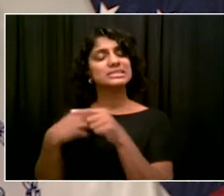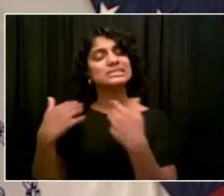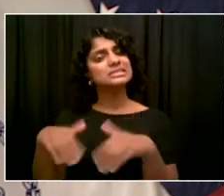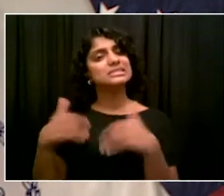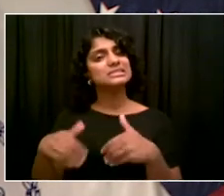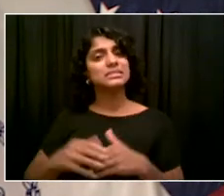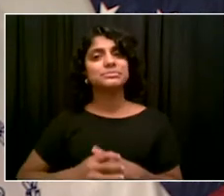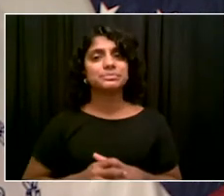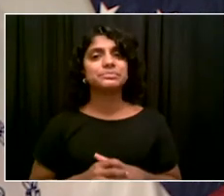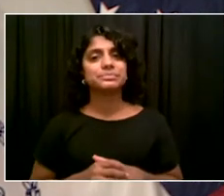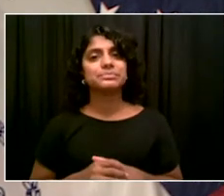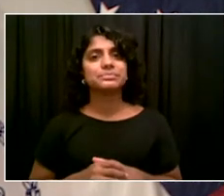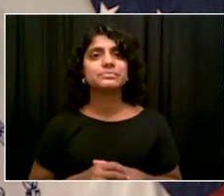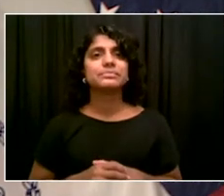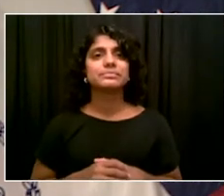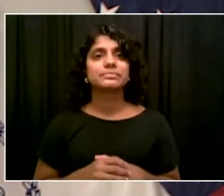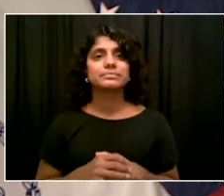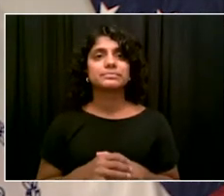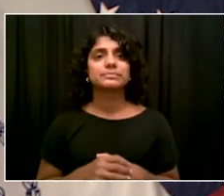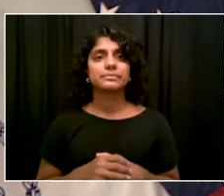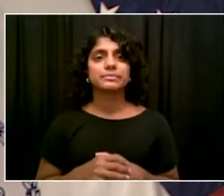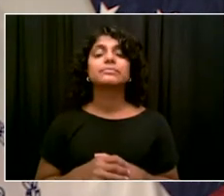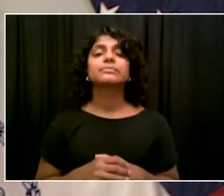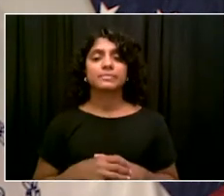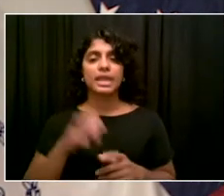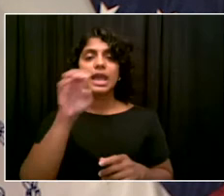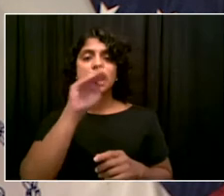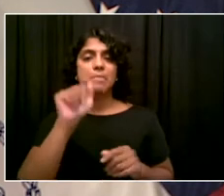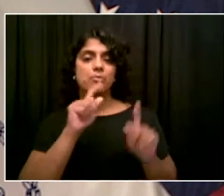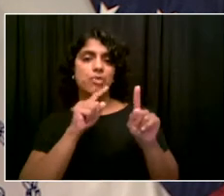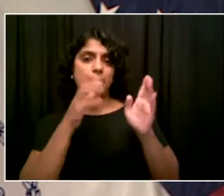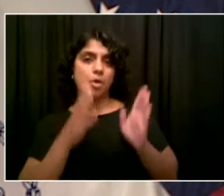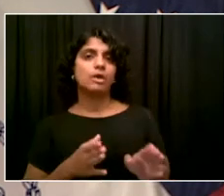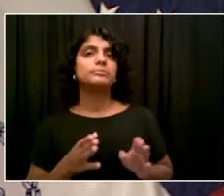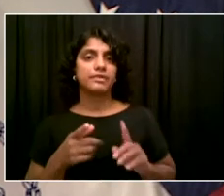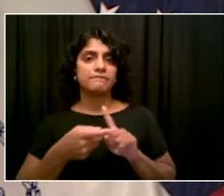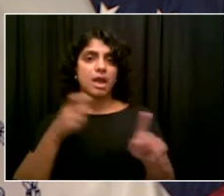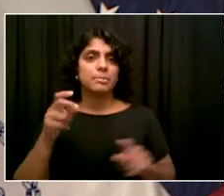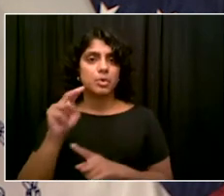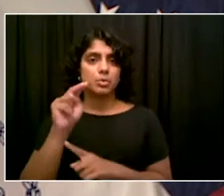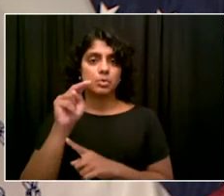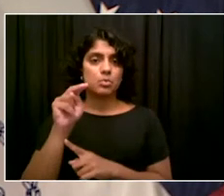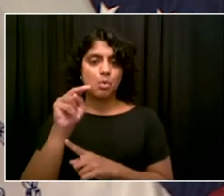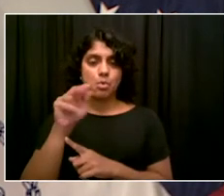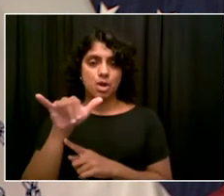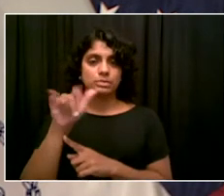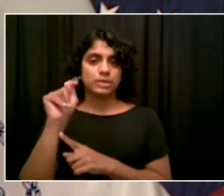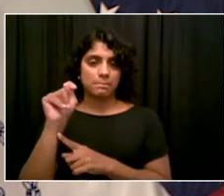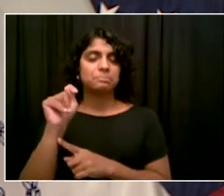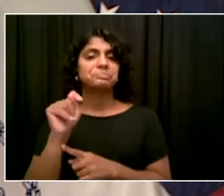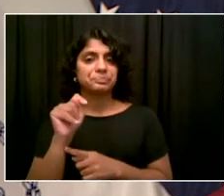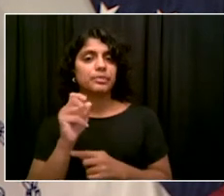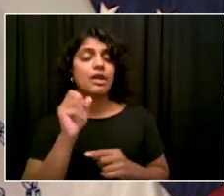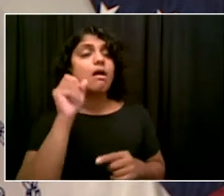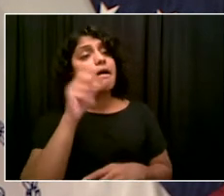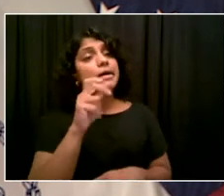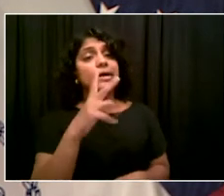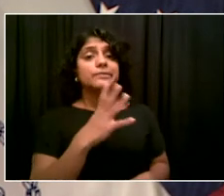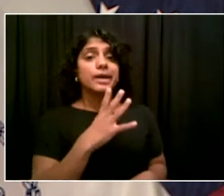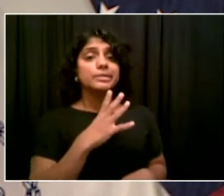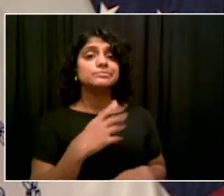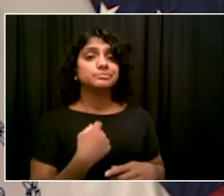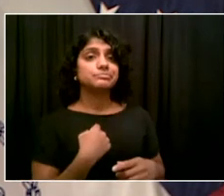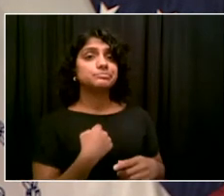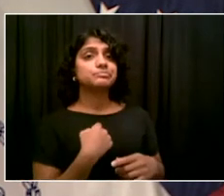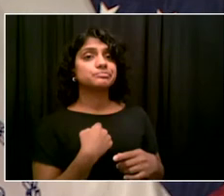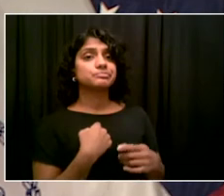Hi. Good morning, Mayor. I have a question about congestion pricing. So, Eric Adams called for it to start immediately after the recent